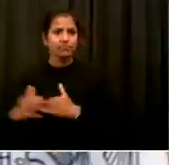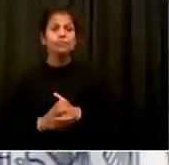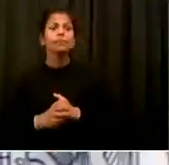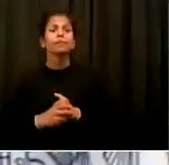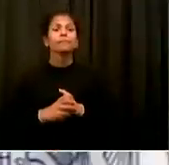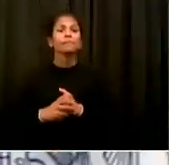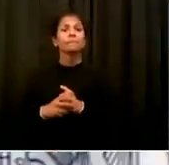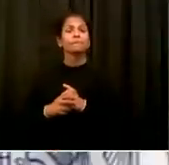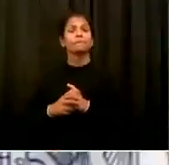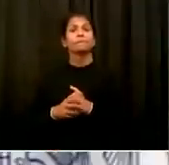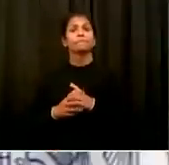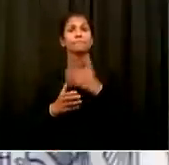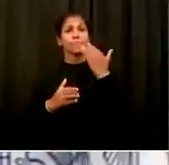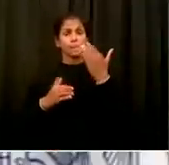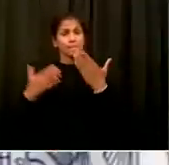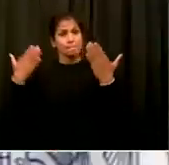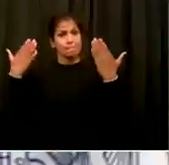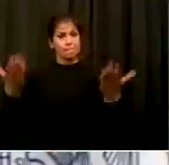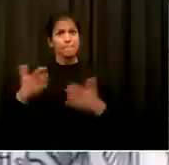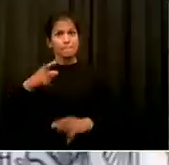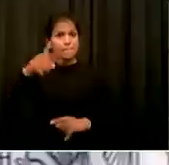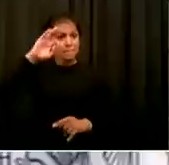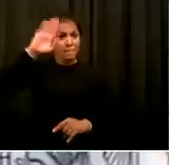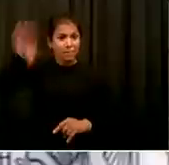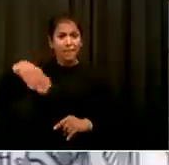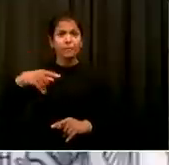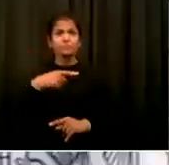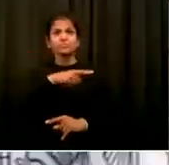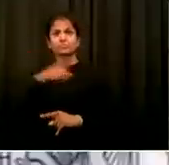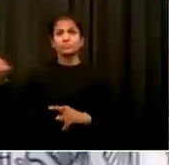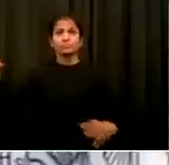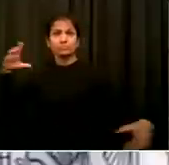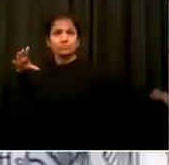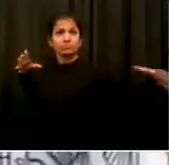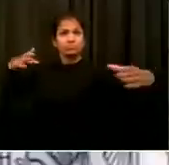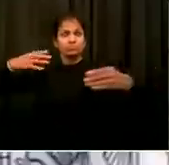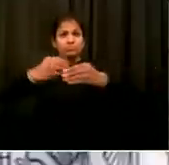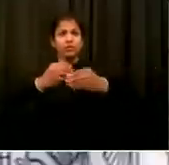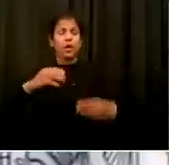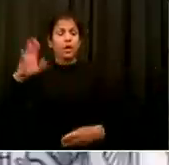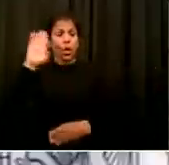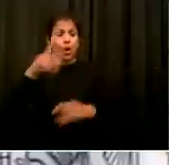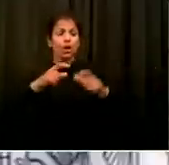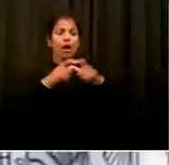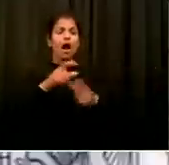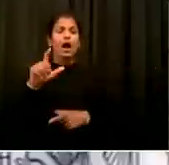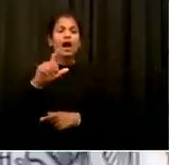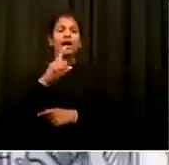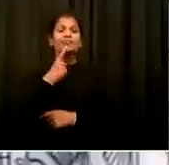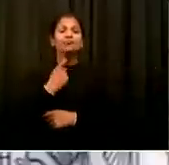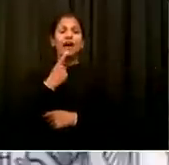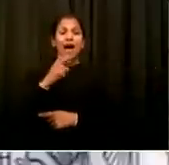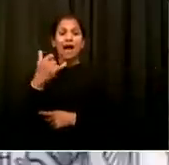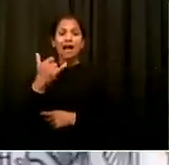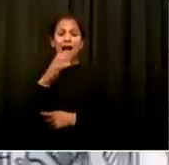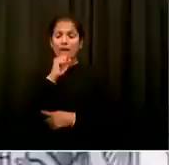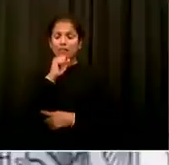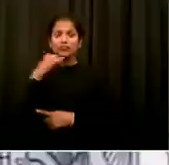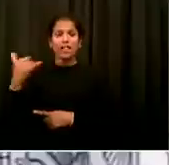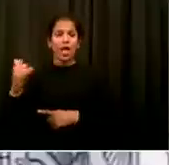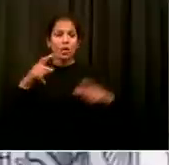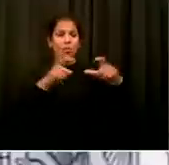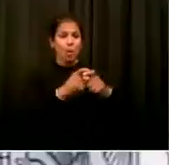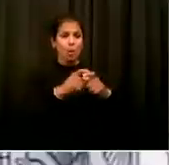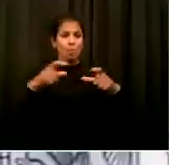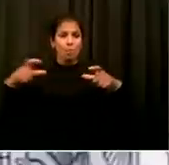decisive week, the fight we're waging against a second wave of the coronavirus. I'm going to say again, there does not need to be a